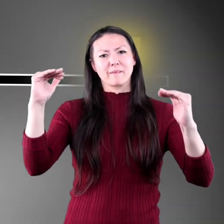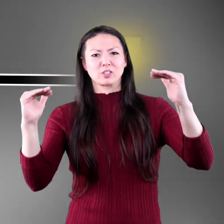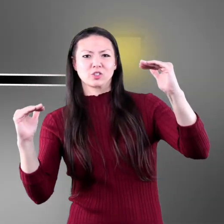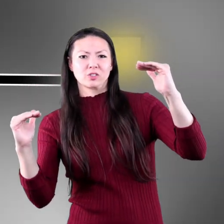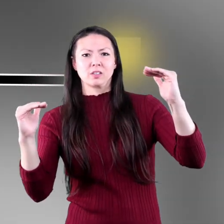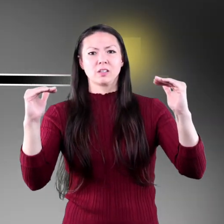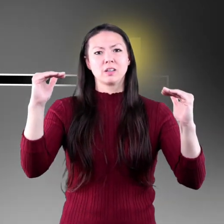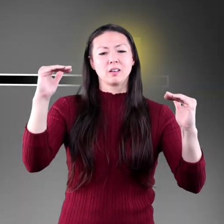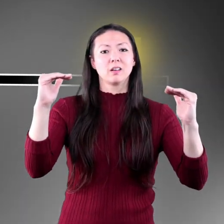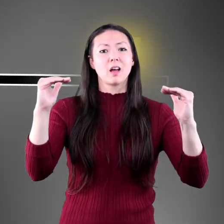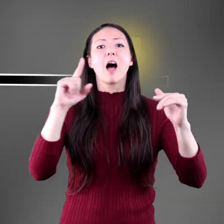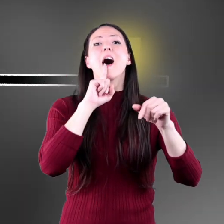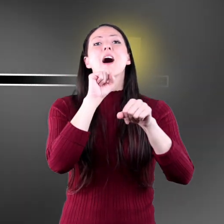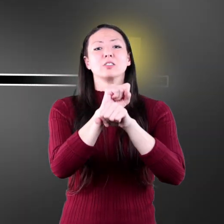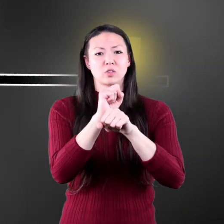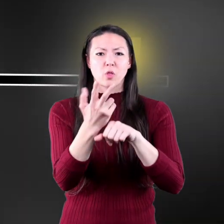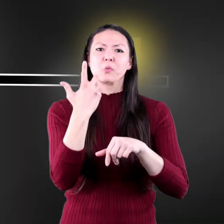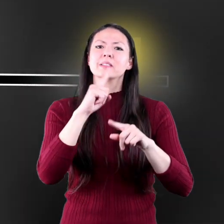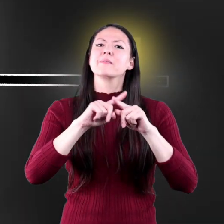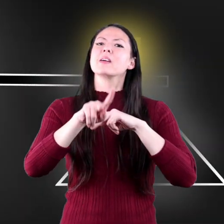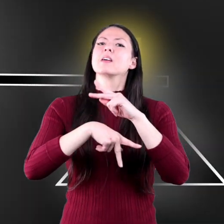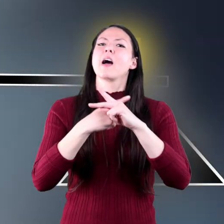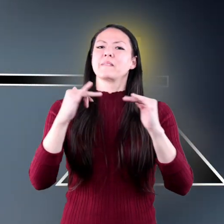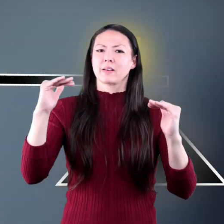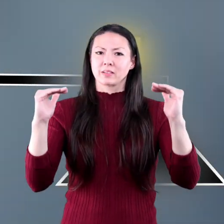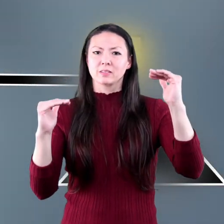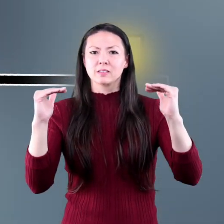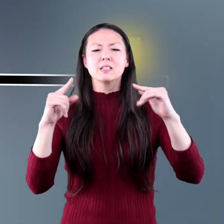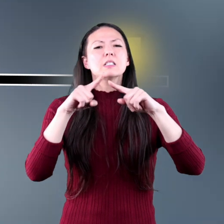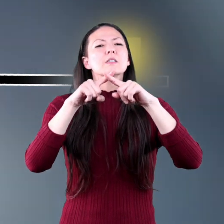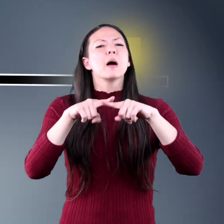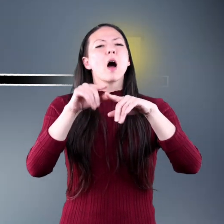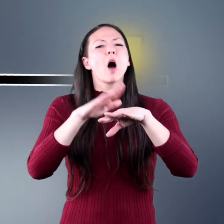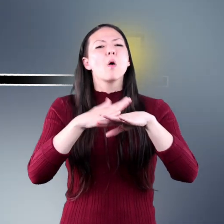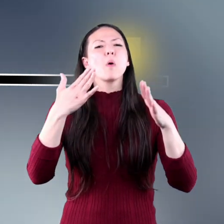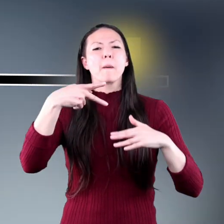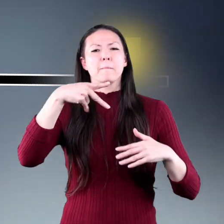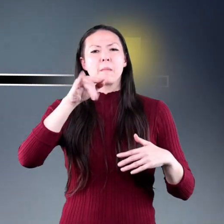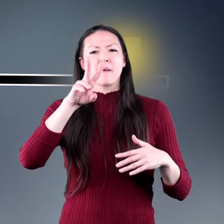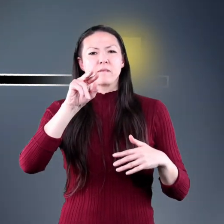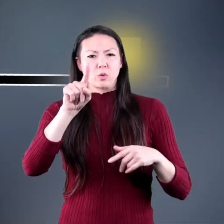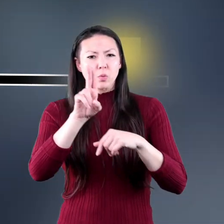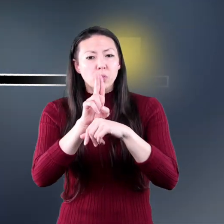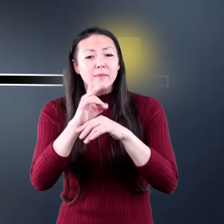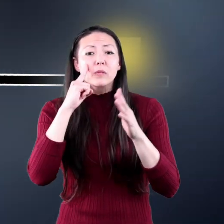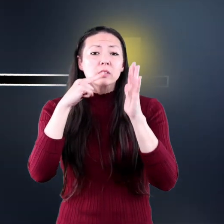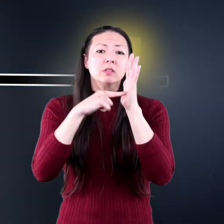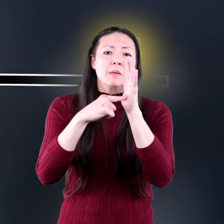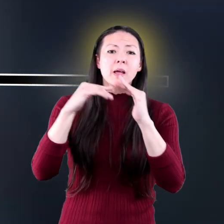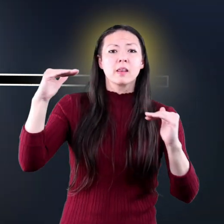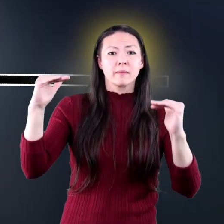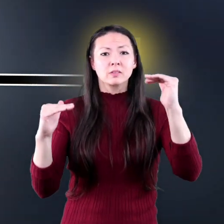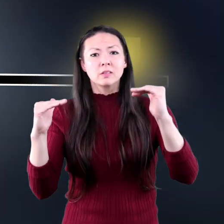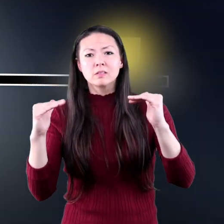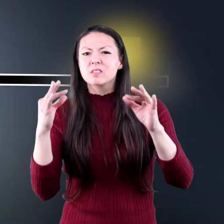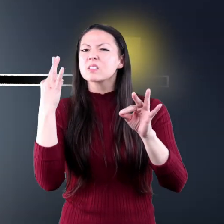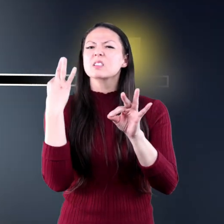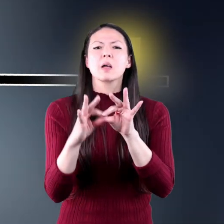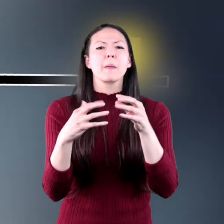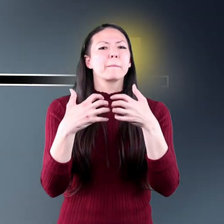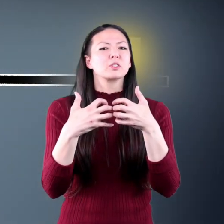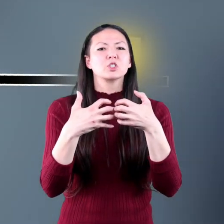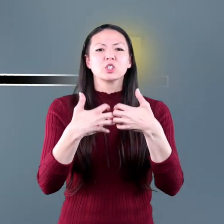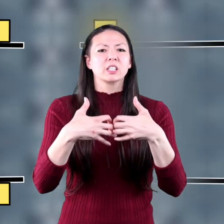you a lever. Actually, three types of levers, depending where you put the pivot. Some examples of the lever as a simple